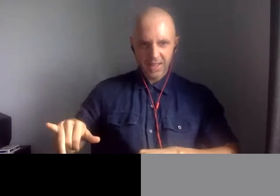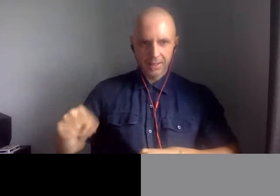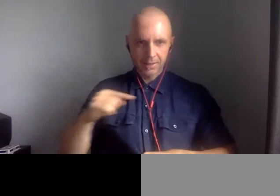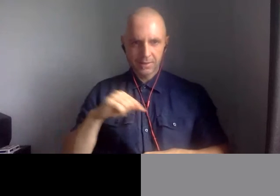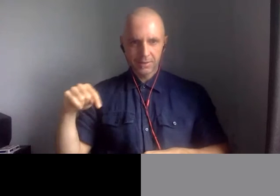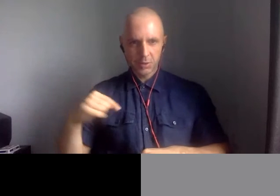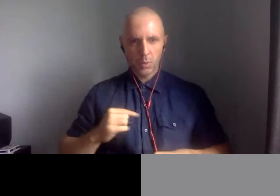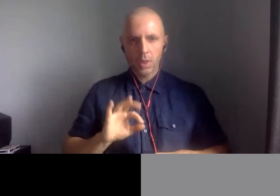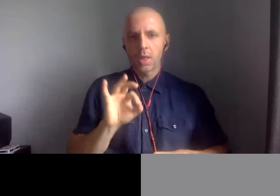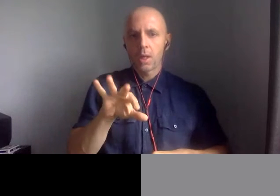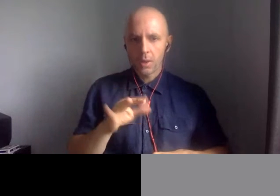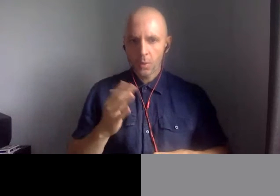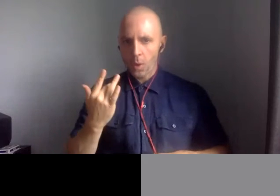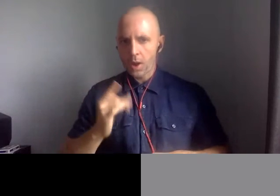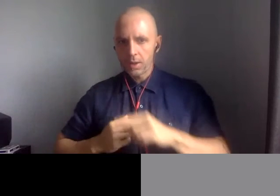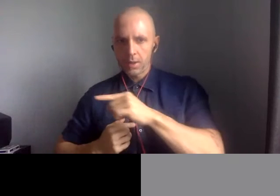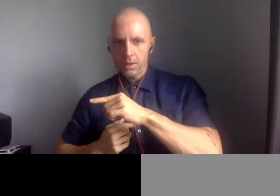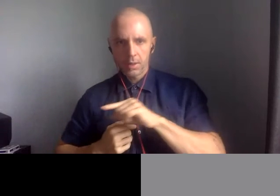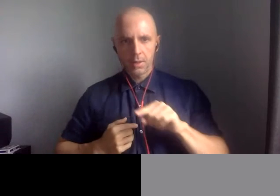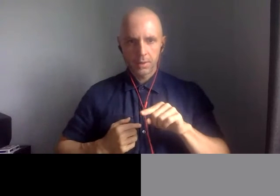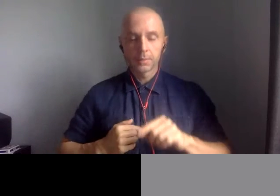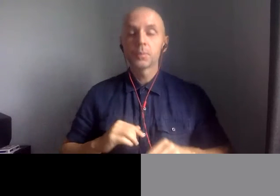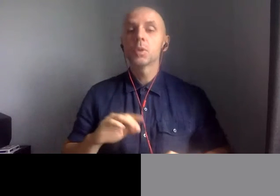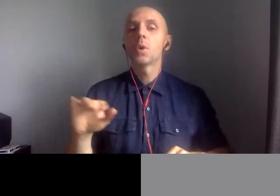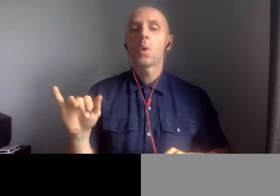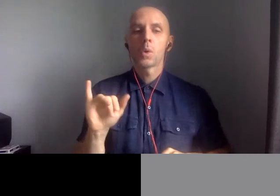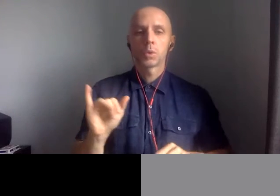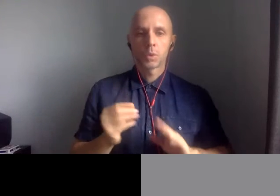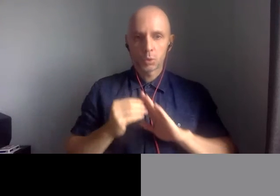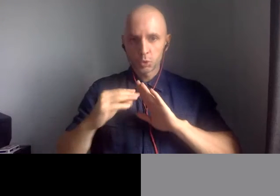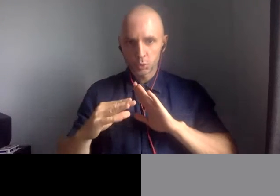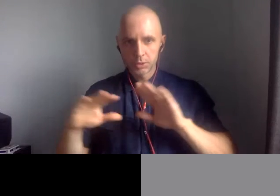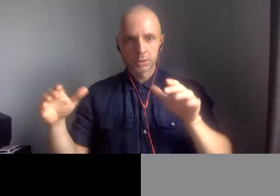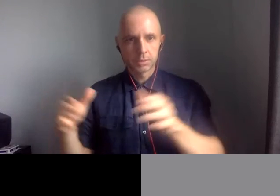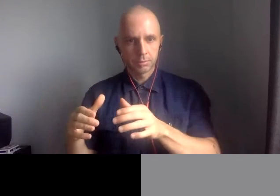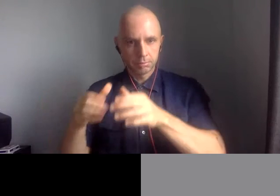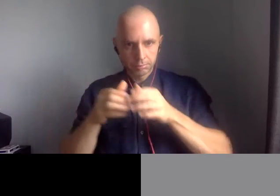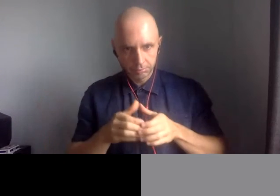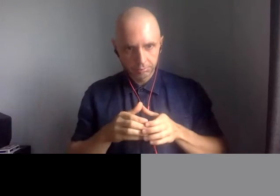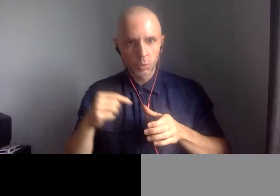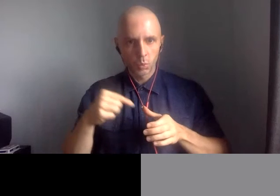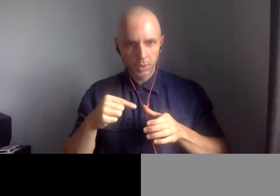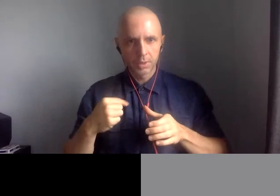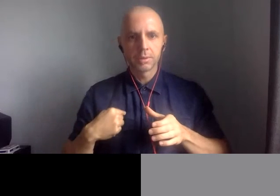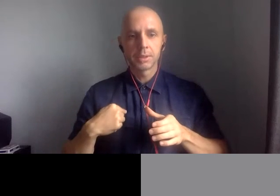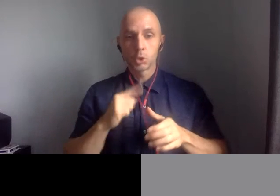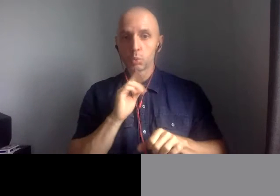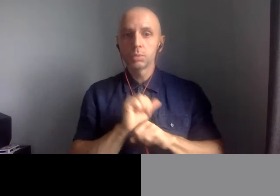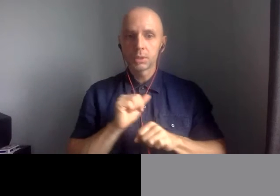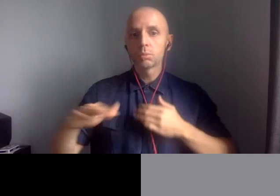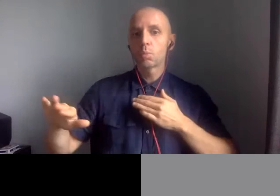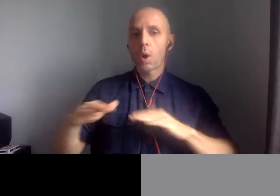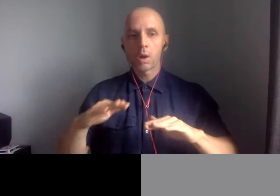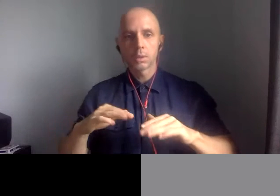and so the students will be taken out into the grounds where they will walk around the castle, and we'll talk about the landscape has shifted and changed.